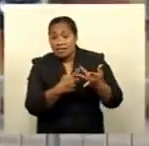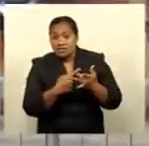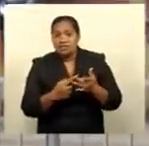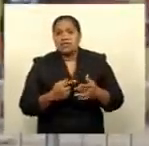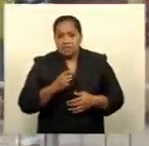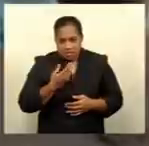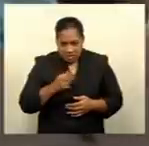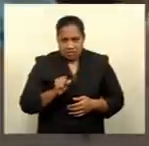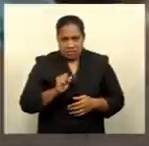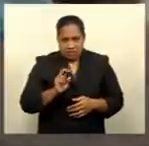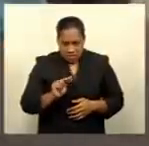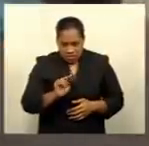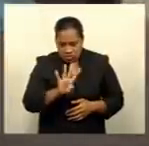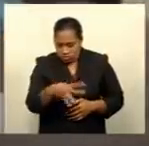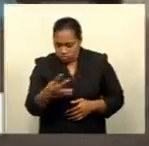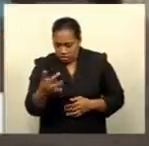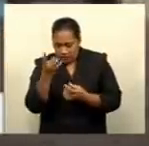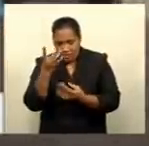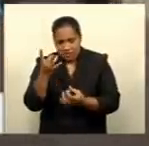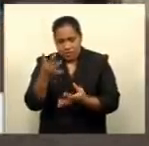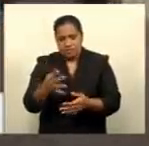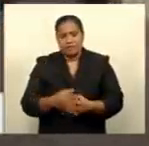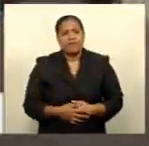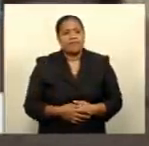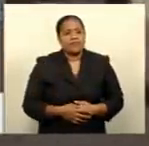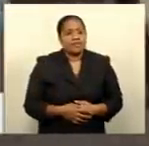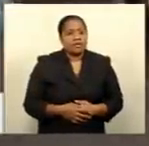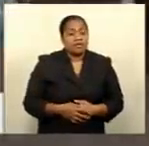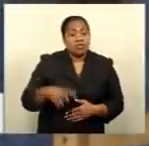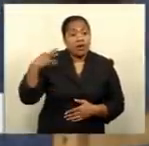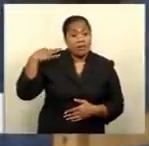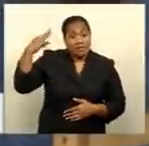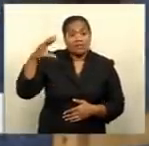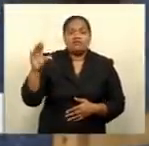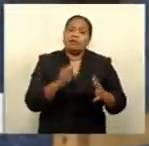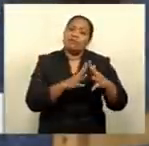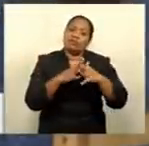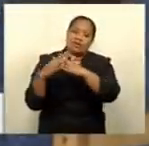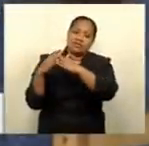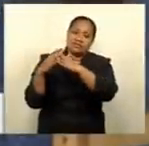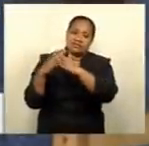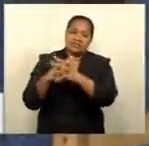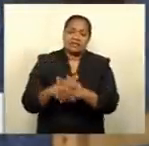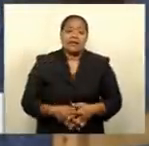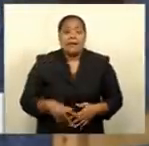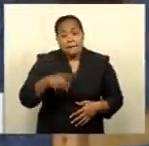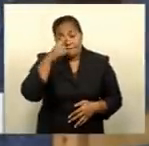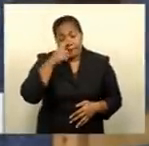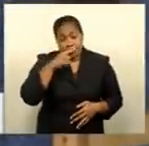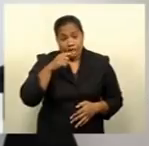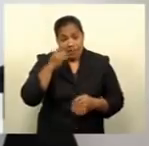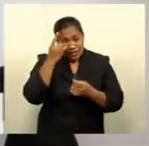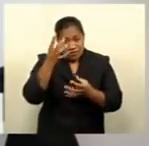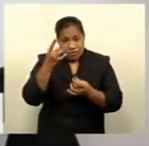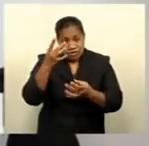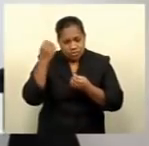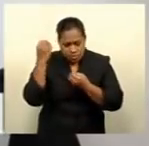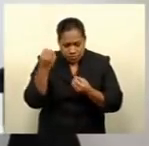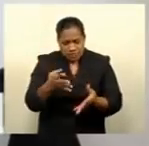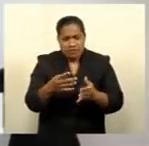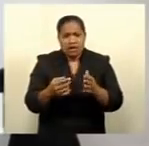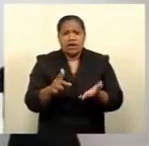taking place. Sayed Koyoum says most of these applicants are from the Western Division. A lot of the people, the information was actually put on the tablets,